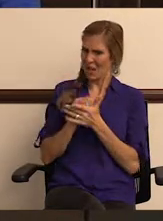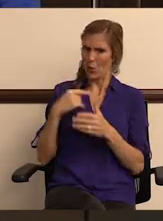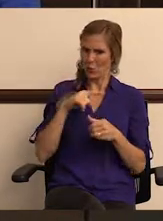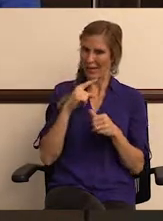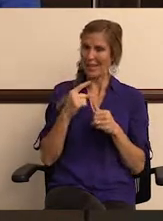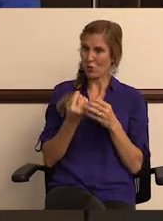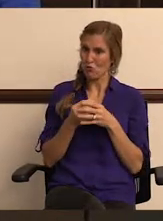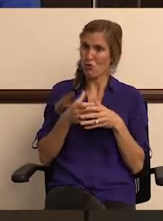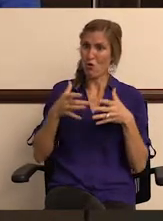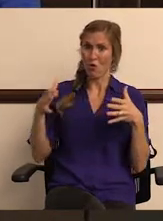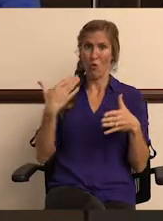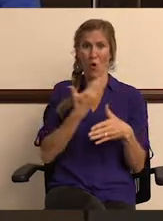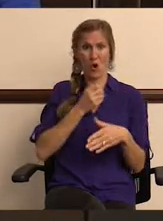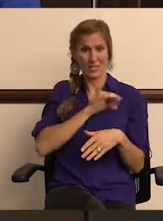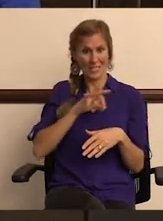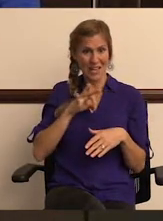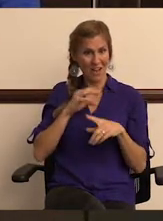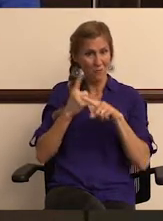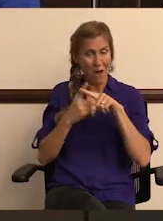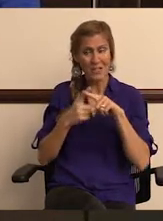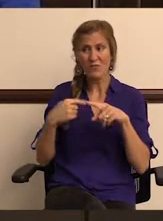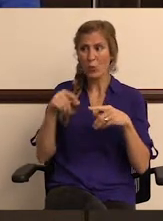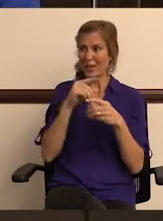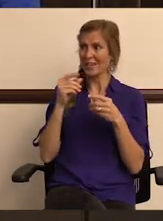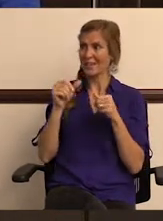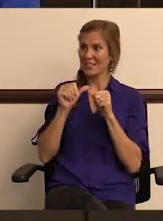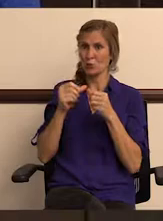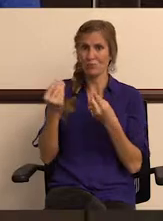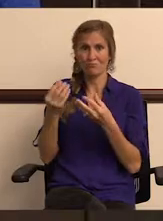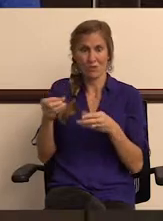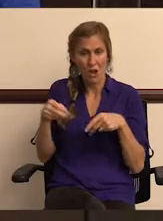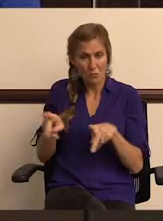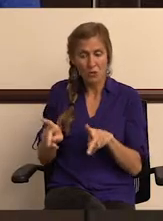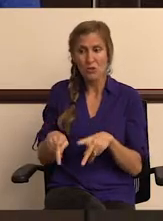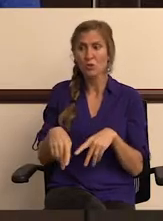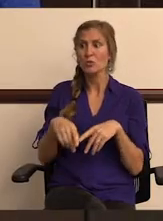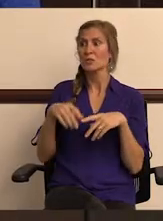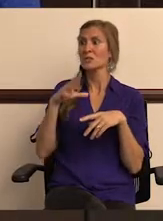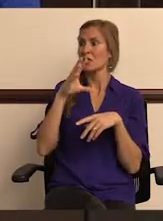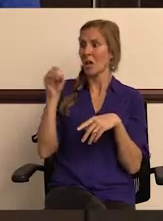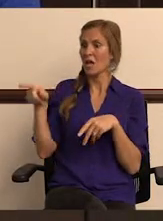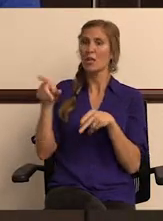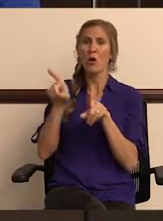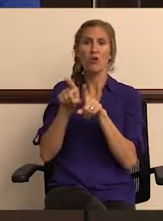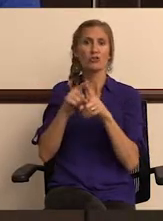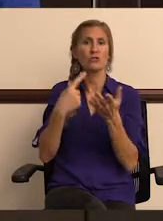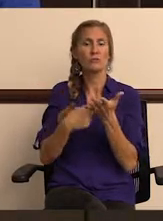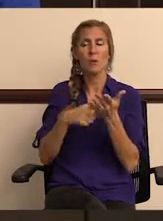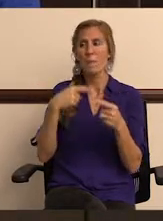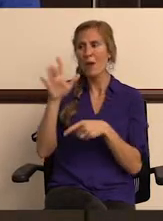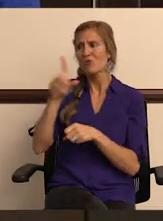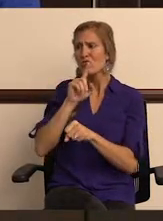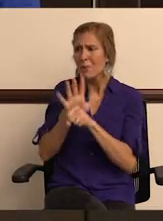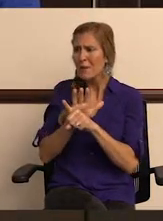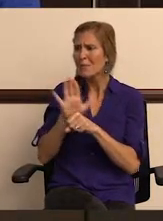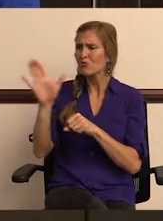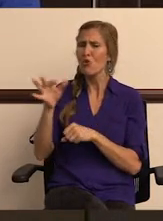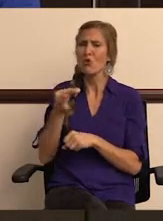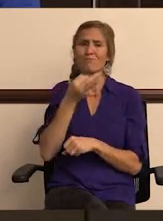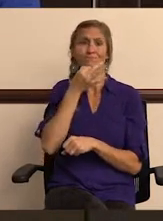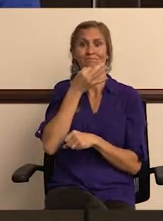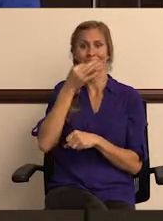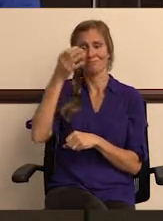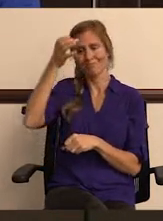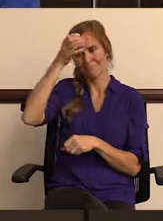fantastic that we continue to grow our staff positively. We continue have opportunity. And we have a lot of folks like yourself. Marvin, Matt talks a lot about your